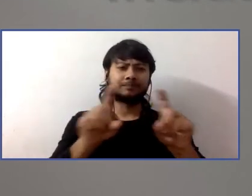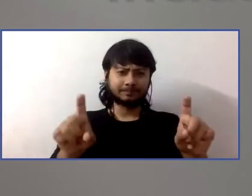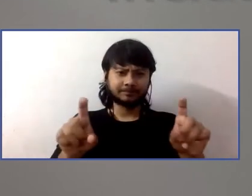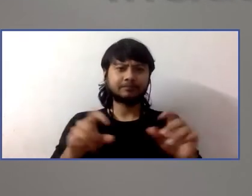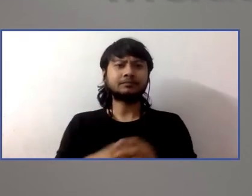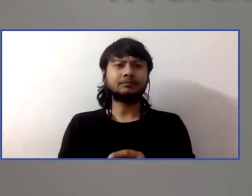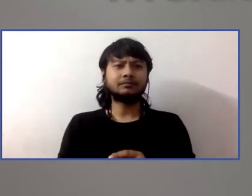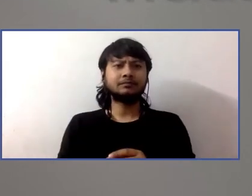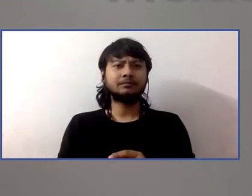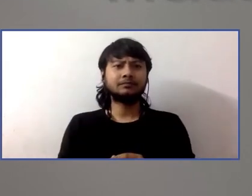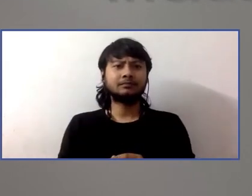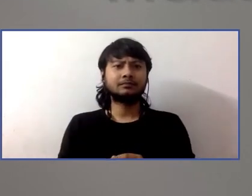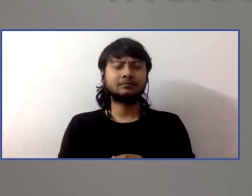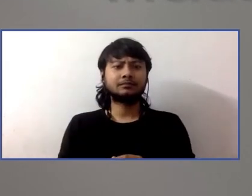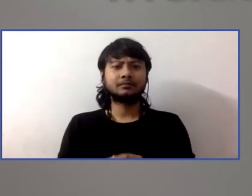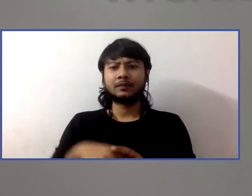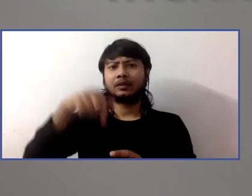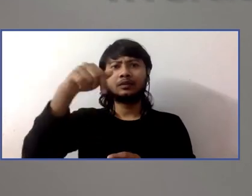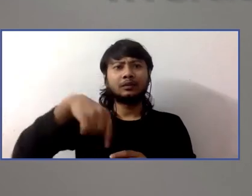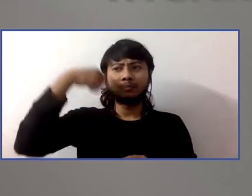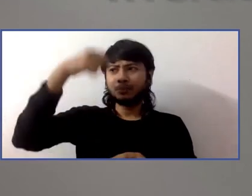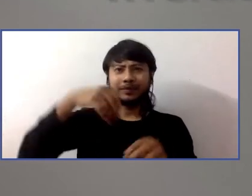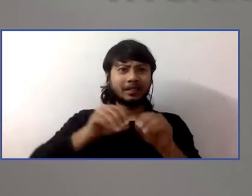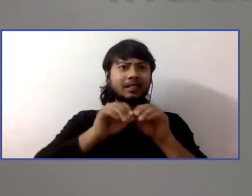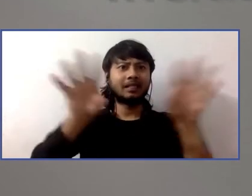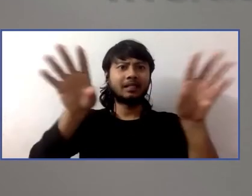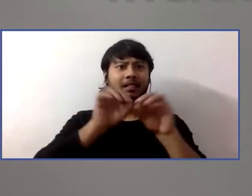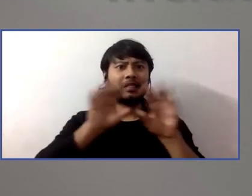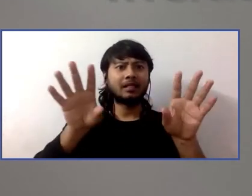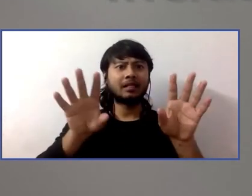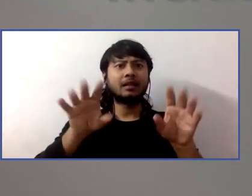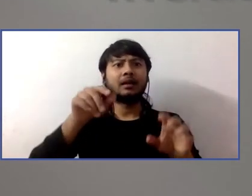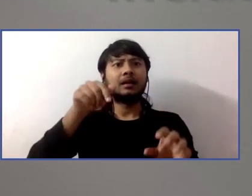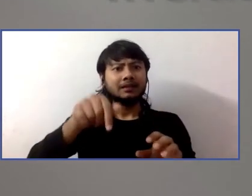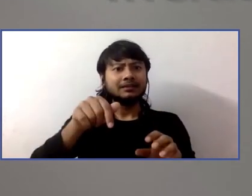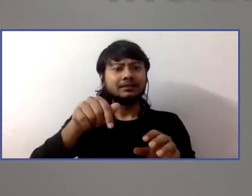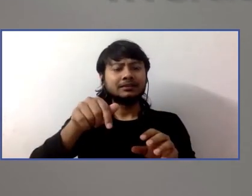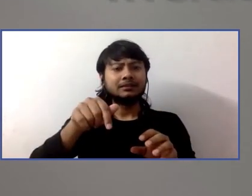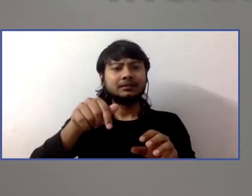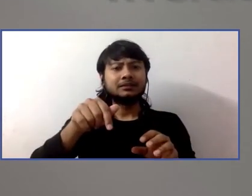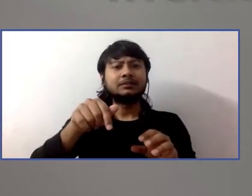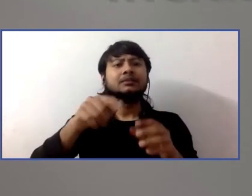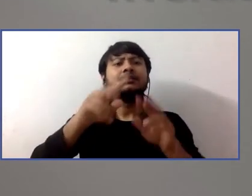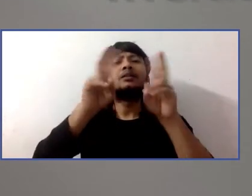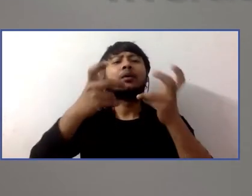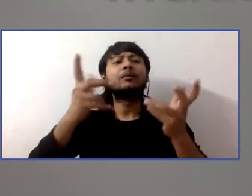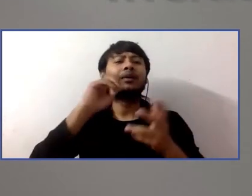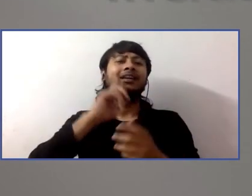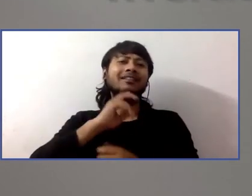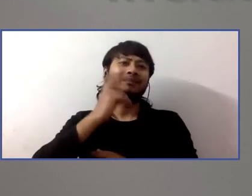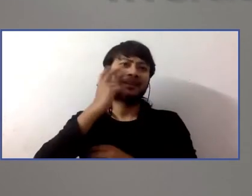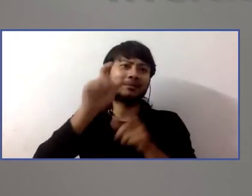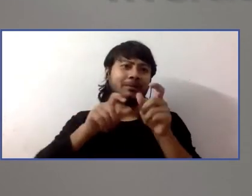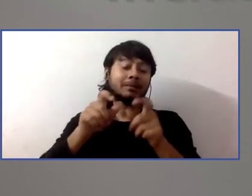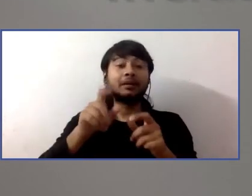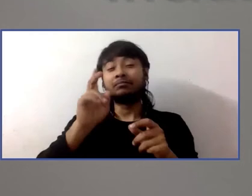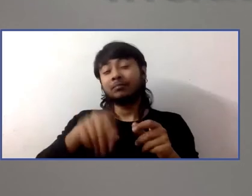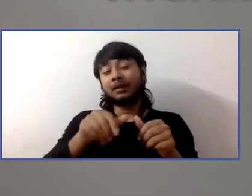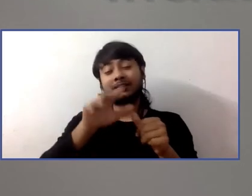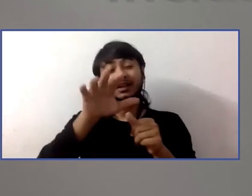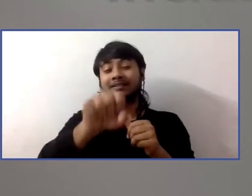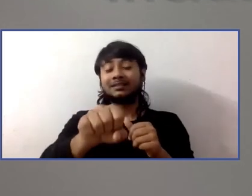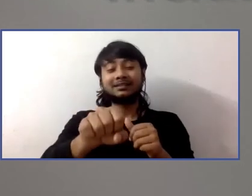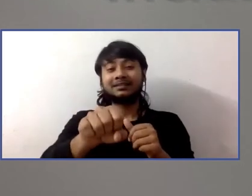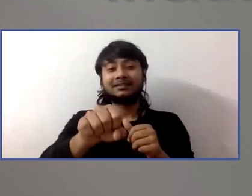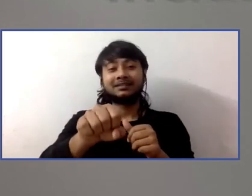accessible to the very community that was at the heart of it. But I think that understanding was really drilled home to me at our